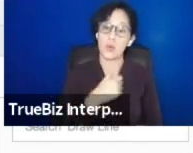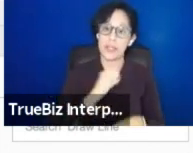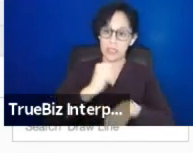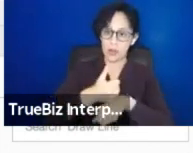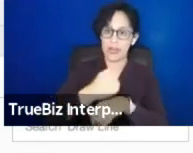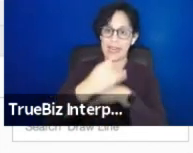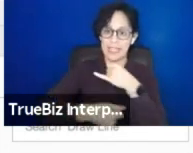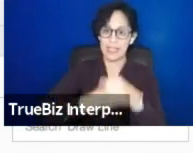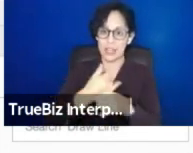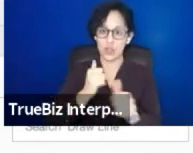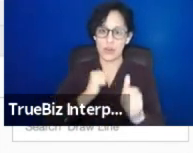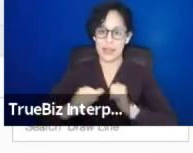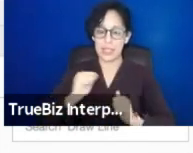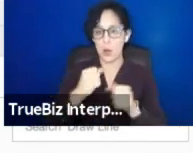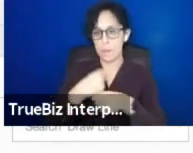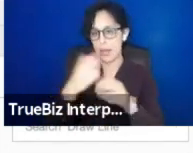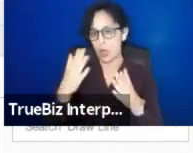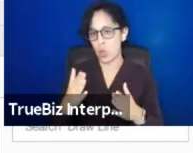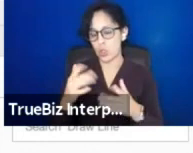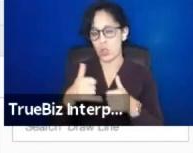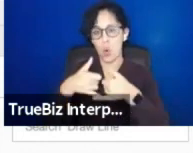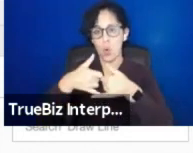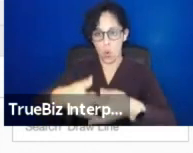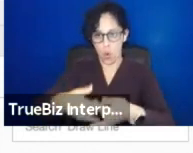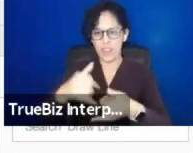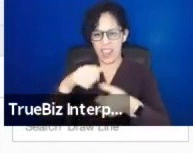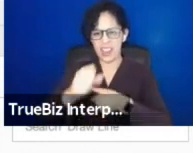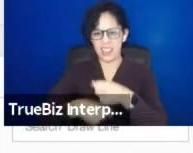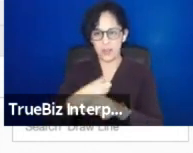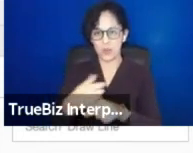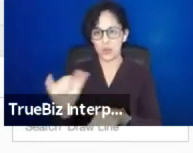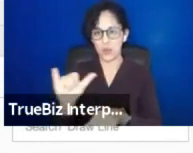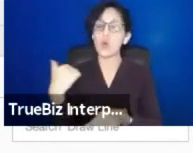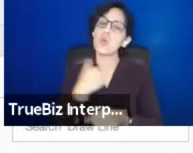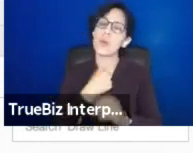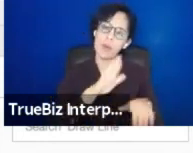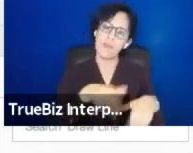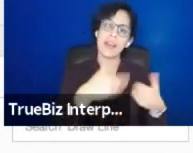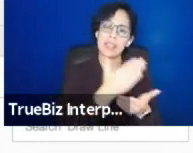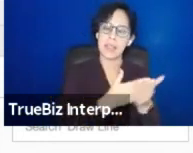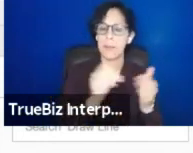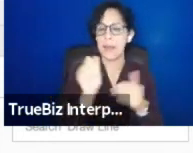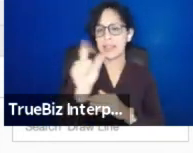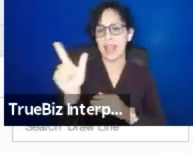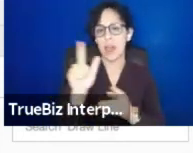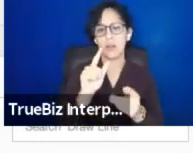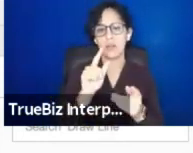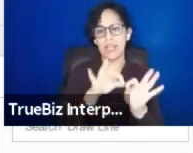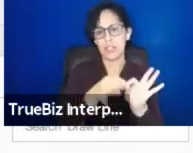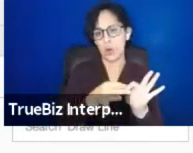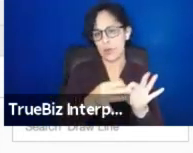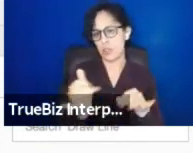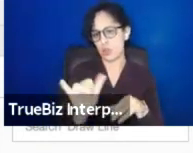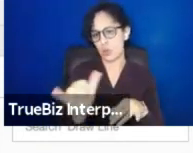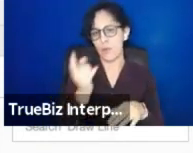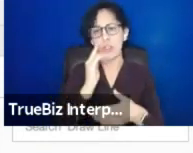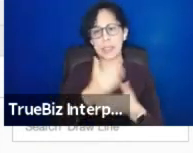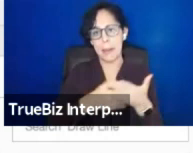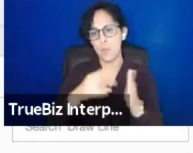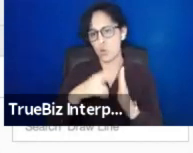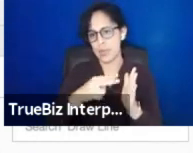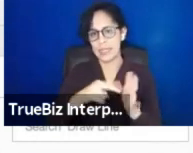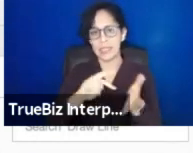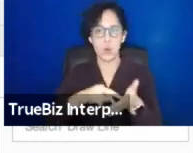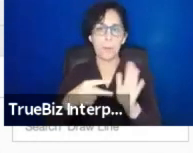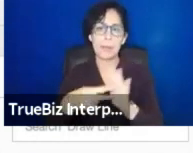award that year too. So I was able to sort of, and we had done some ASL translation, um, for some readings. So I was able to sort